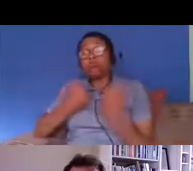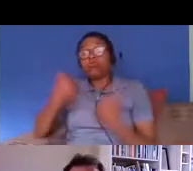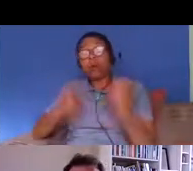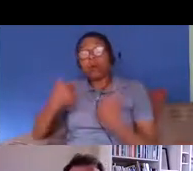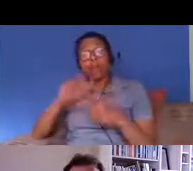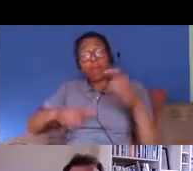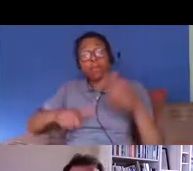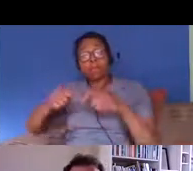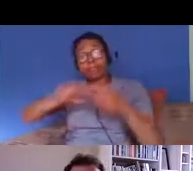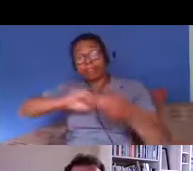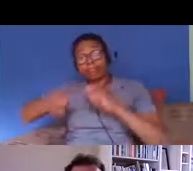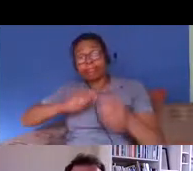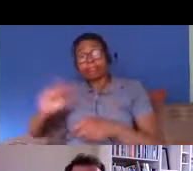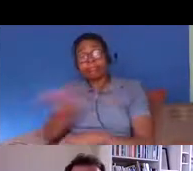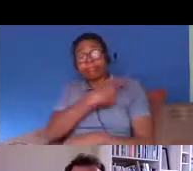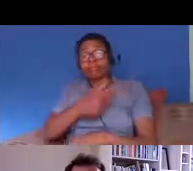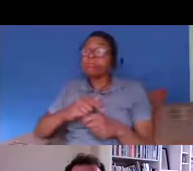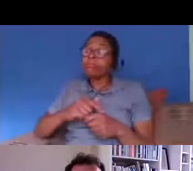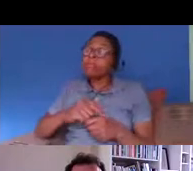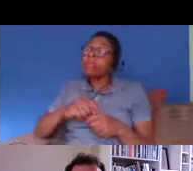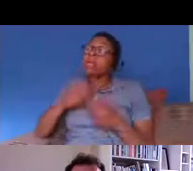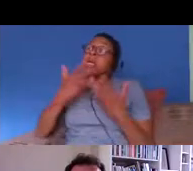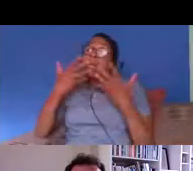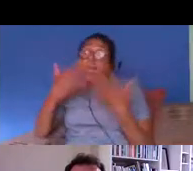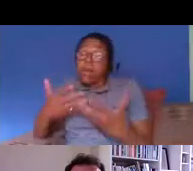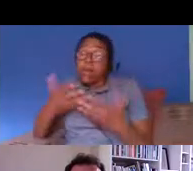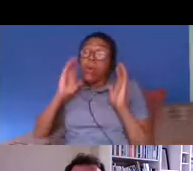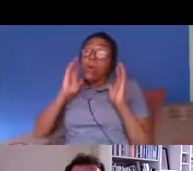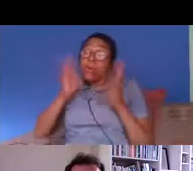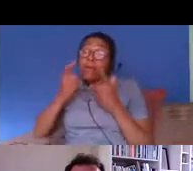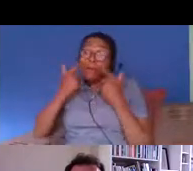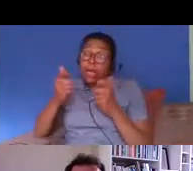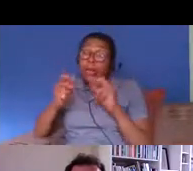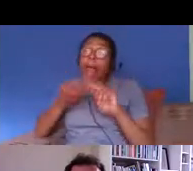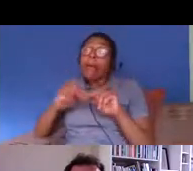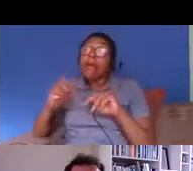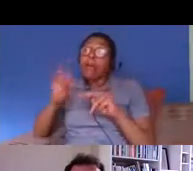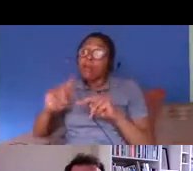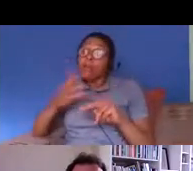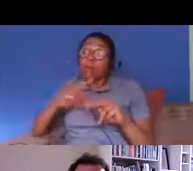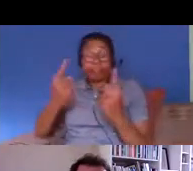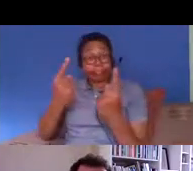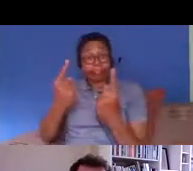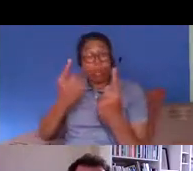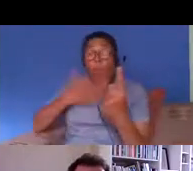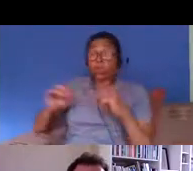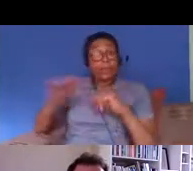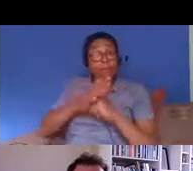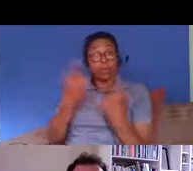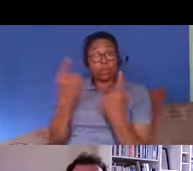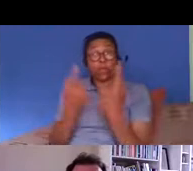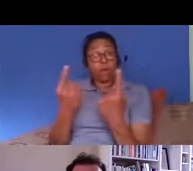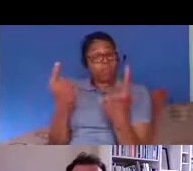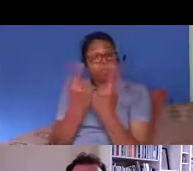registrars to check the status of those who are getting married but that was significantly extended in 2014. There was a sort of new mechanism